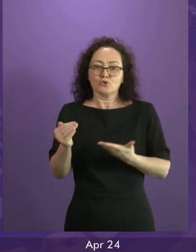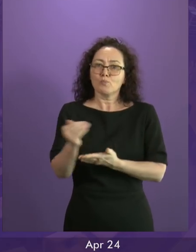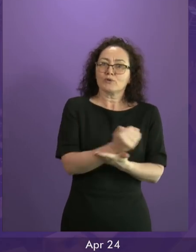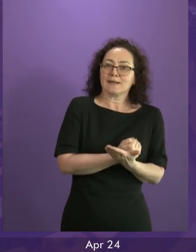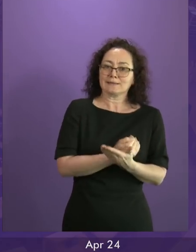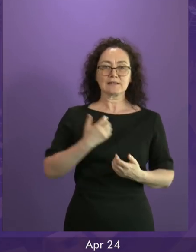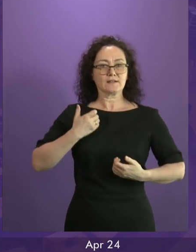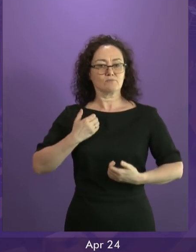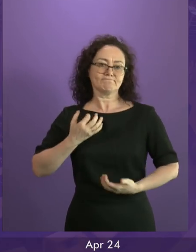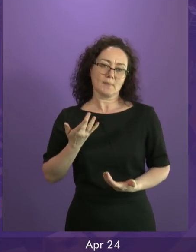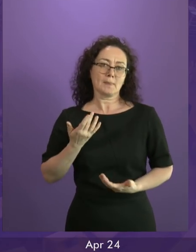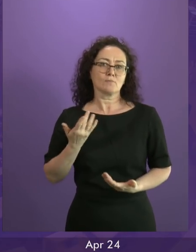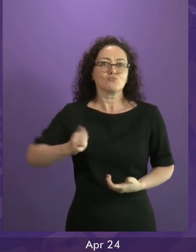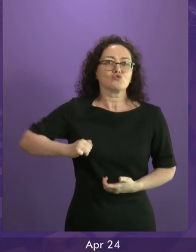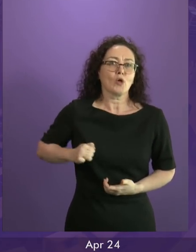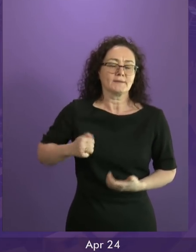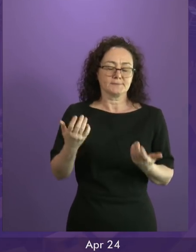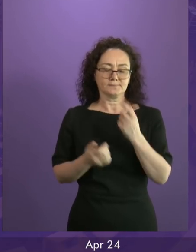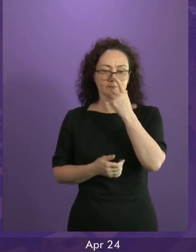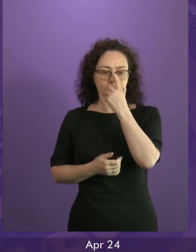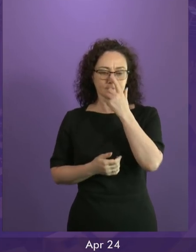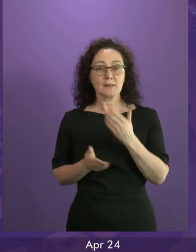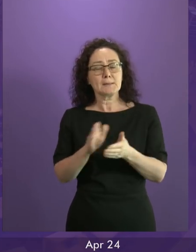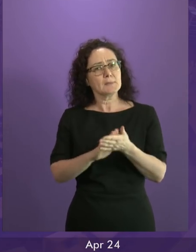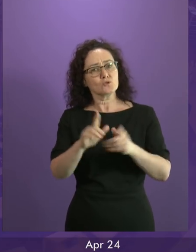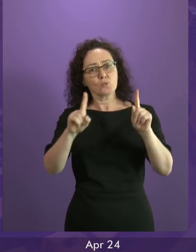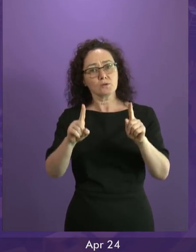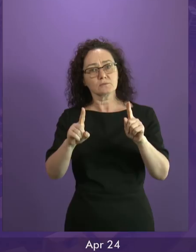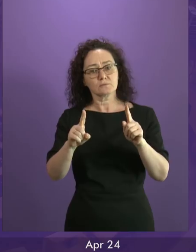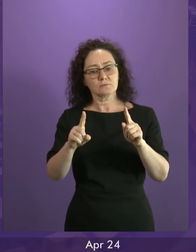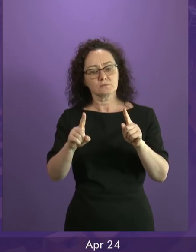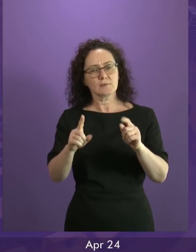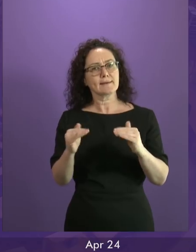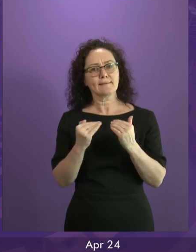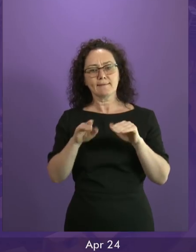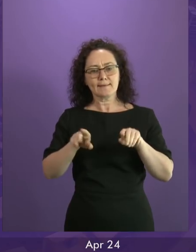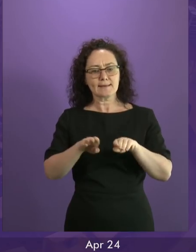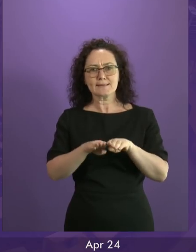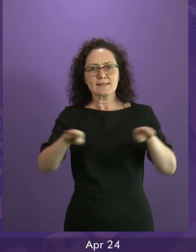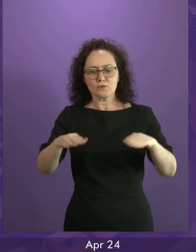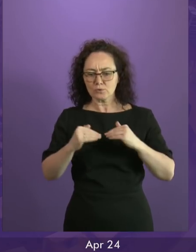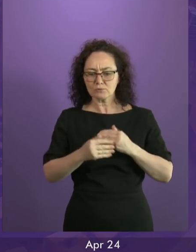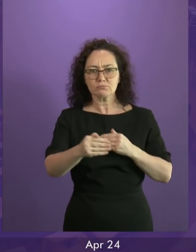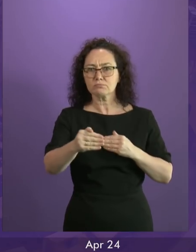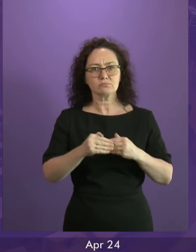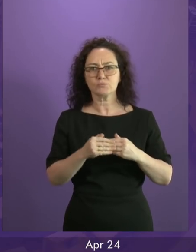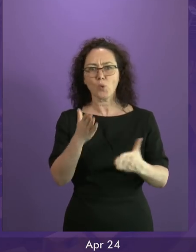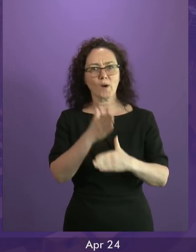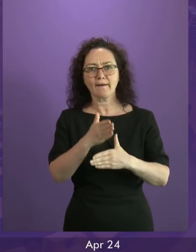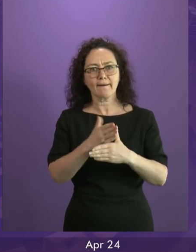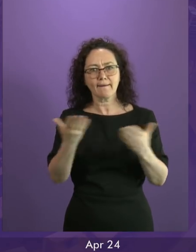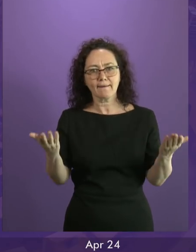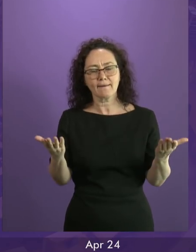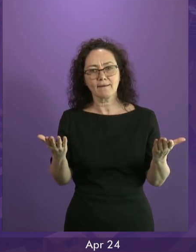those interests. In other words, the status quo is broken. Scotland's 62% vote to remain